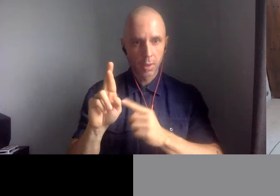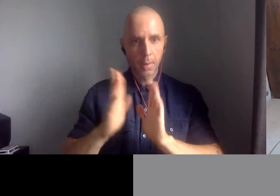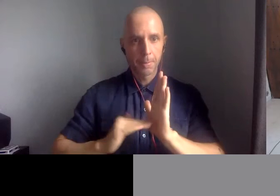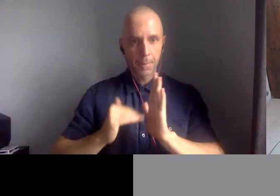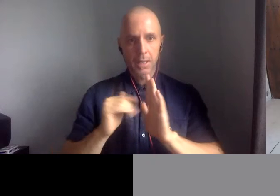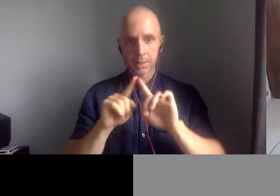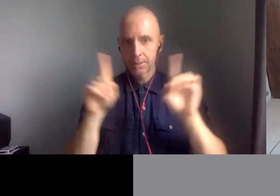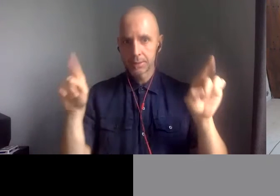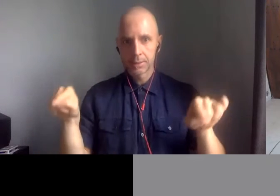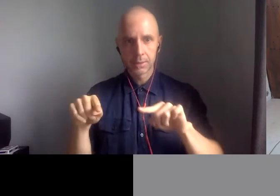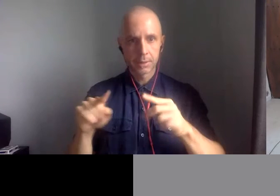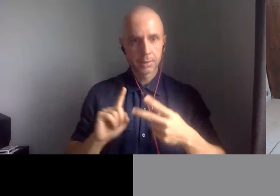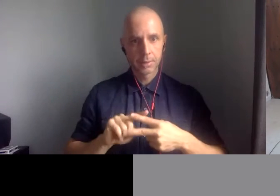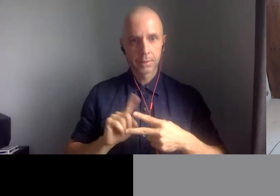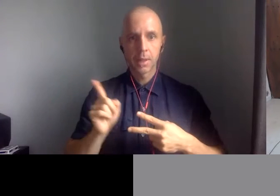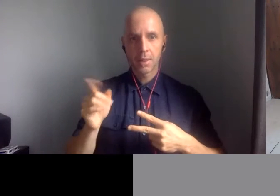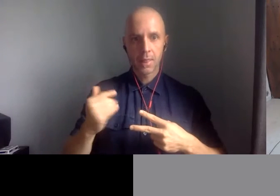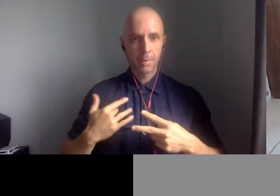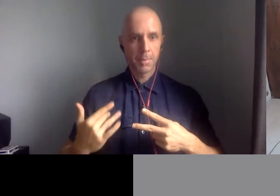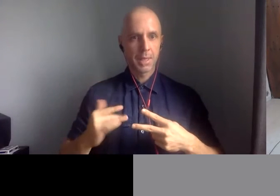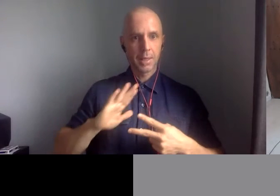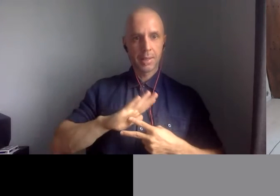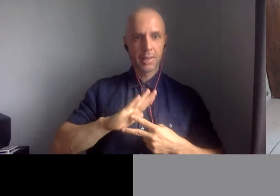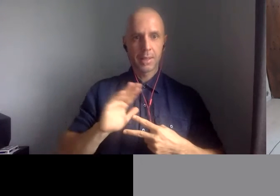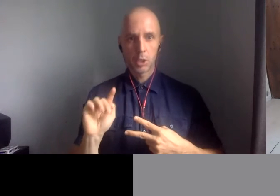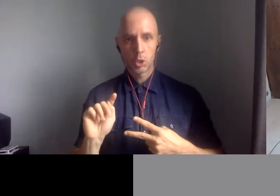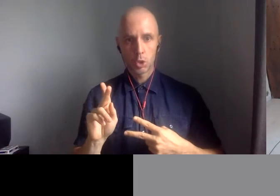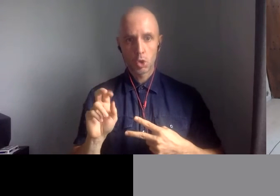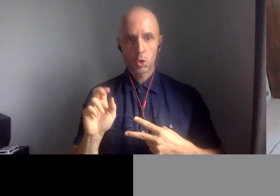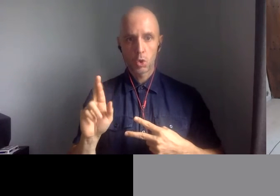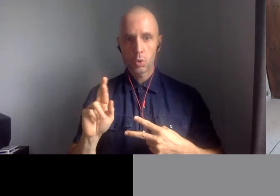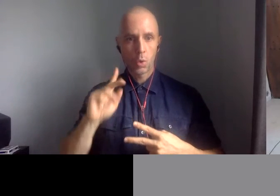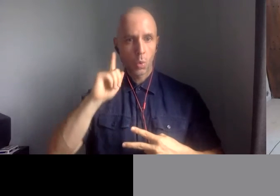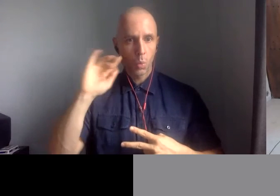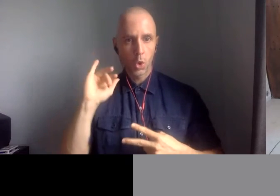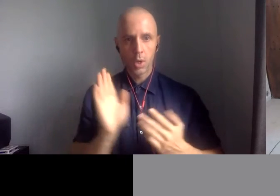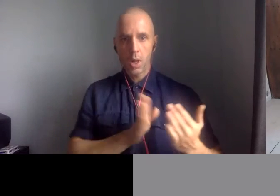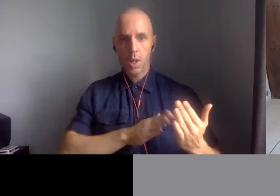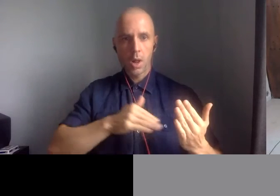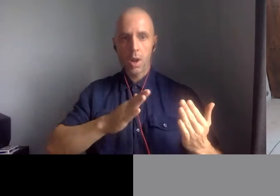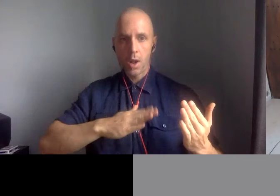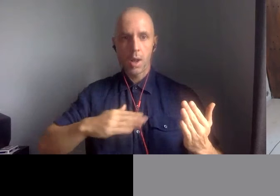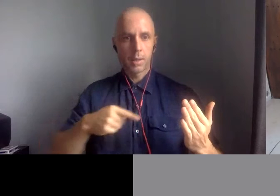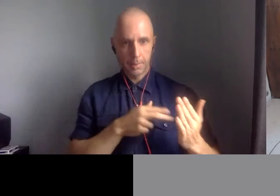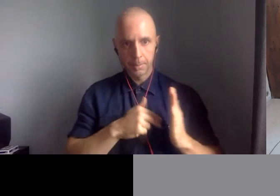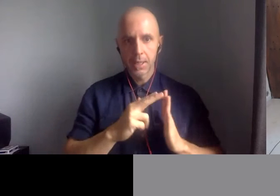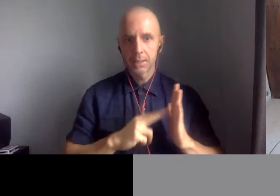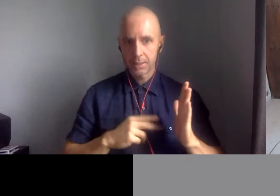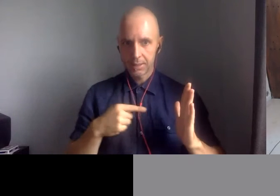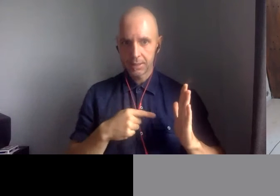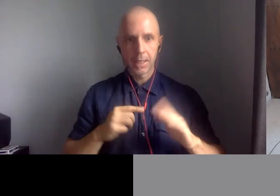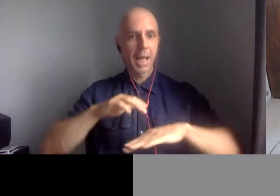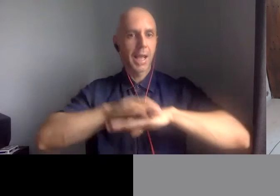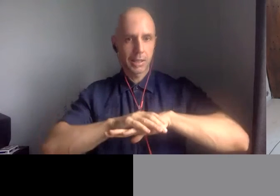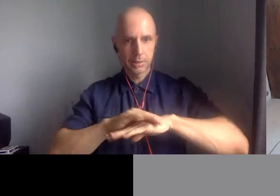a very bucolic image of England, Turner often because he was copying Constable. And what